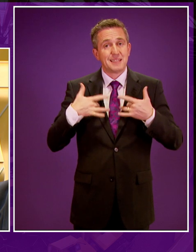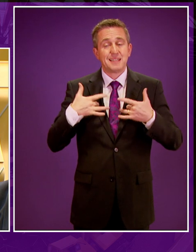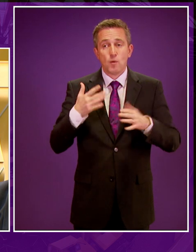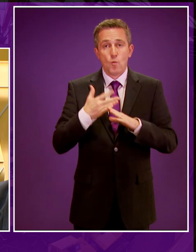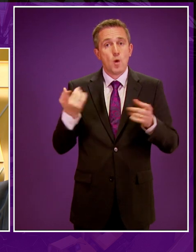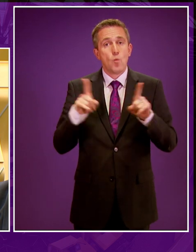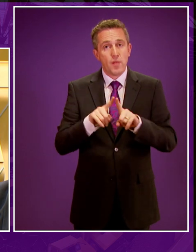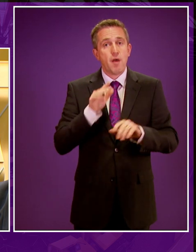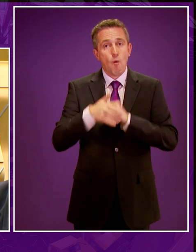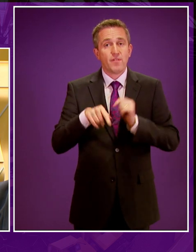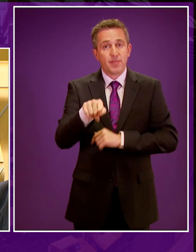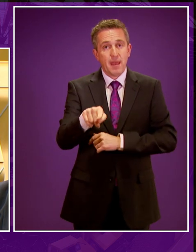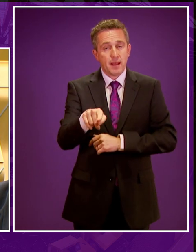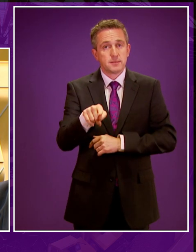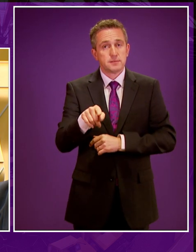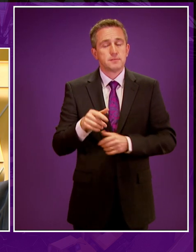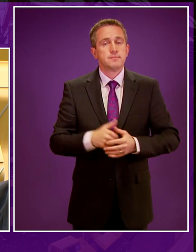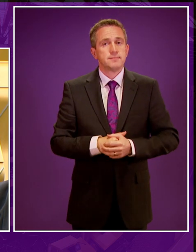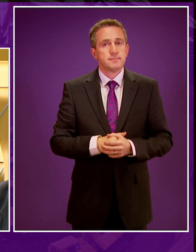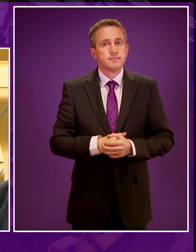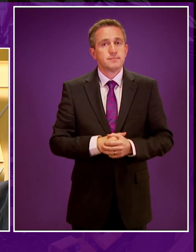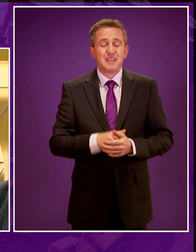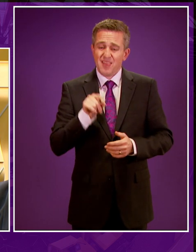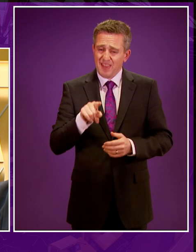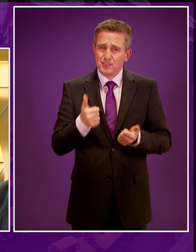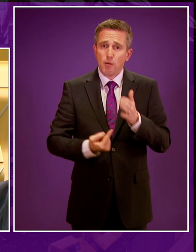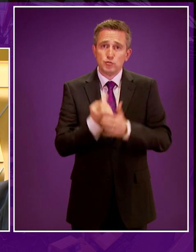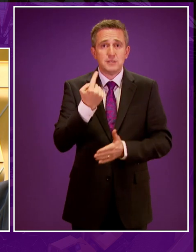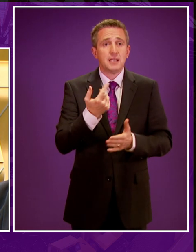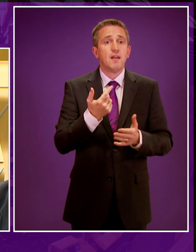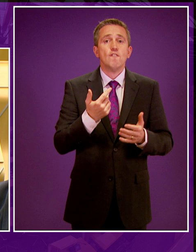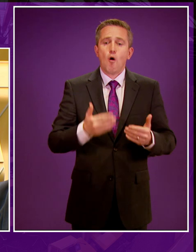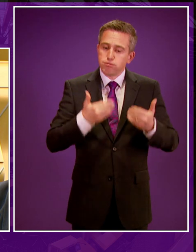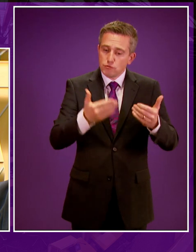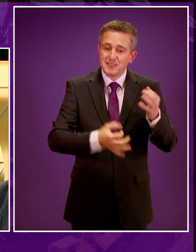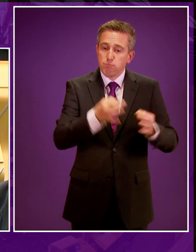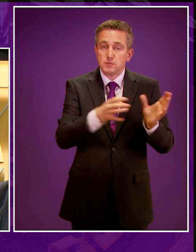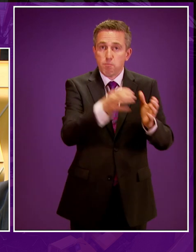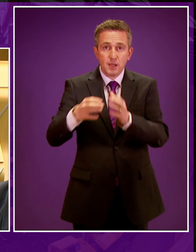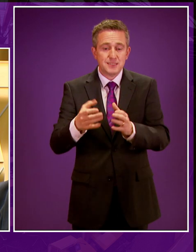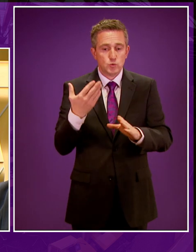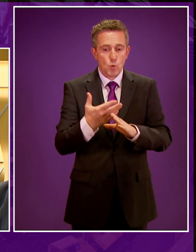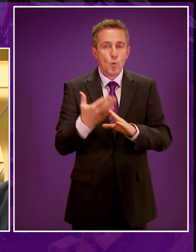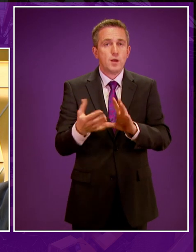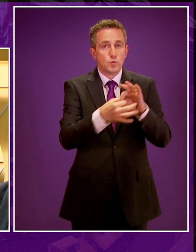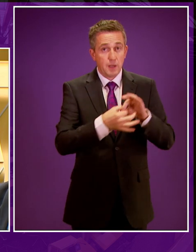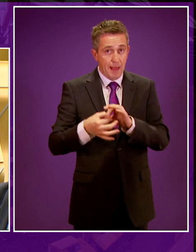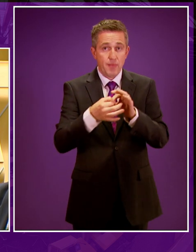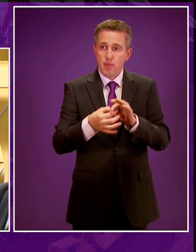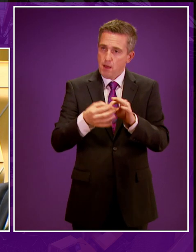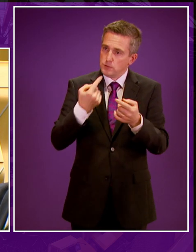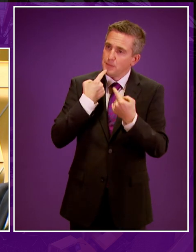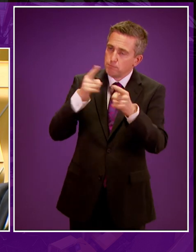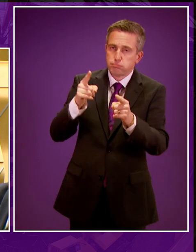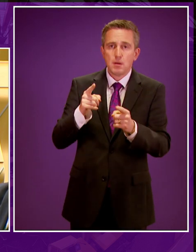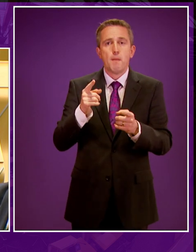work with her on that. But Mark Ruskell summed up, this is an opportunity for progressive parties in this chamber to unite today to make a strong message about the